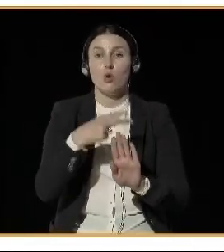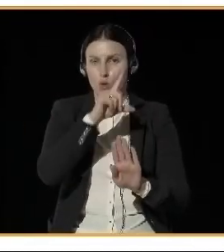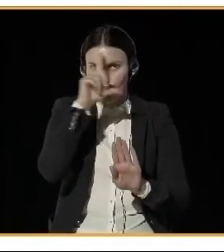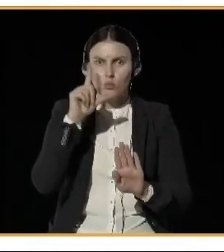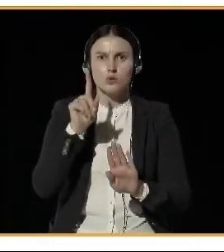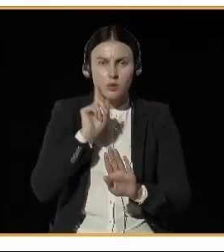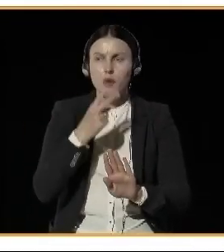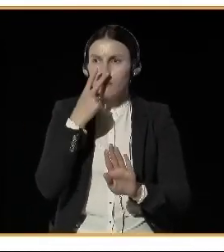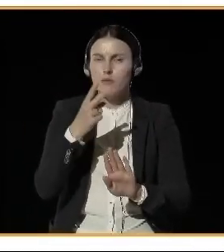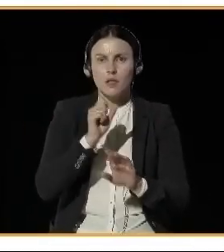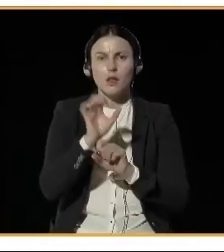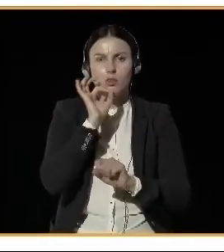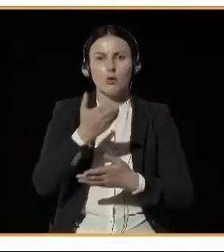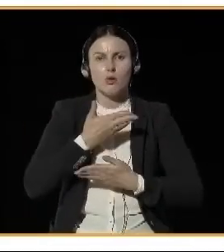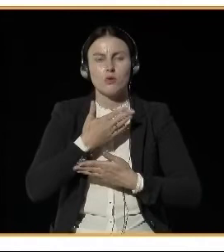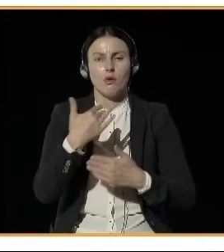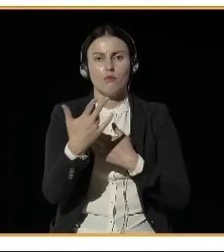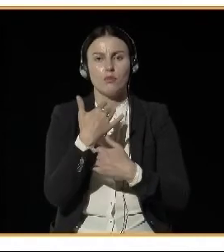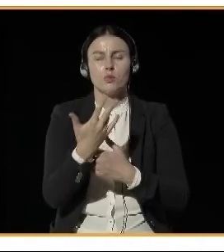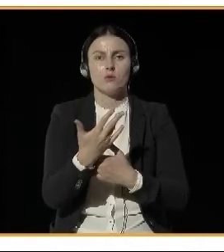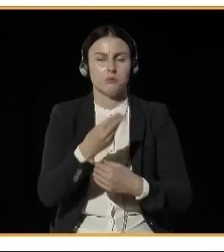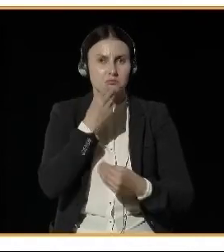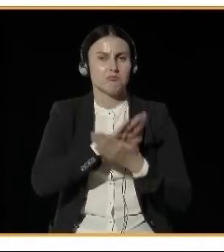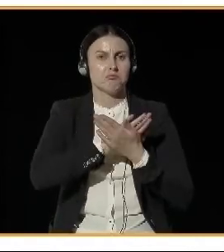city with cleaner air and nicer neighborhoods.